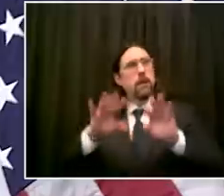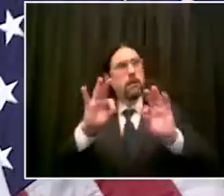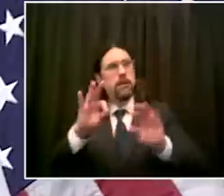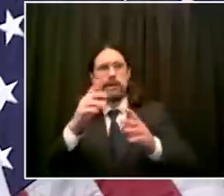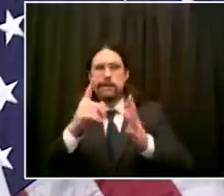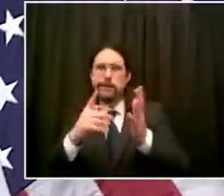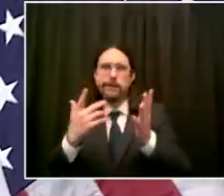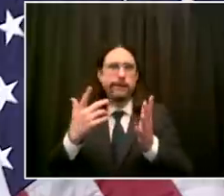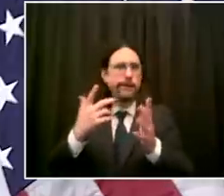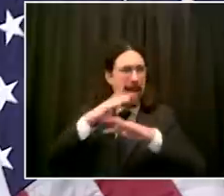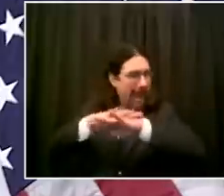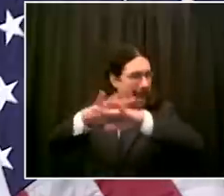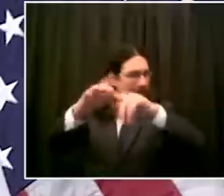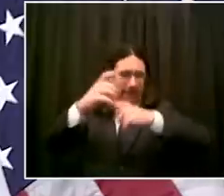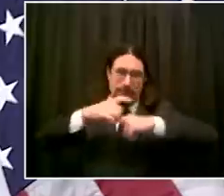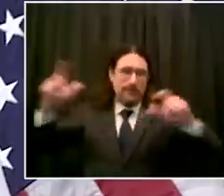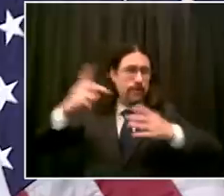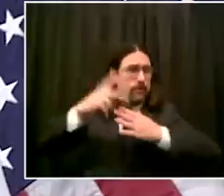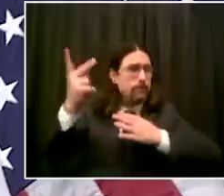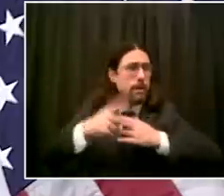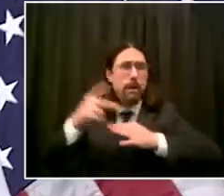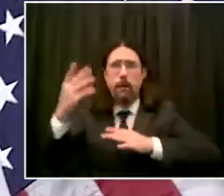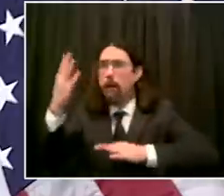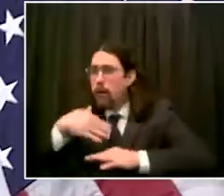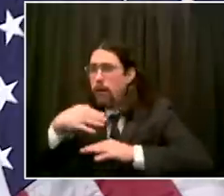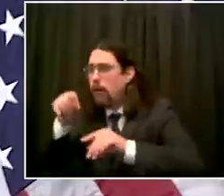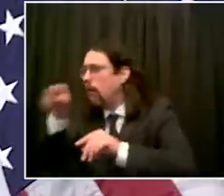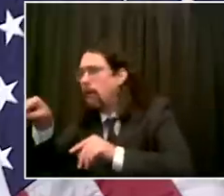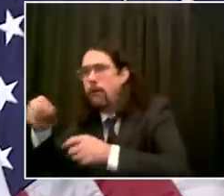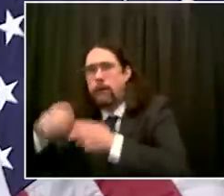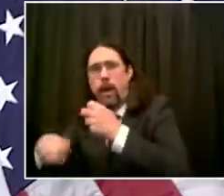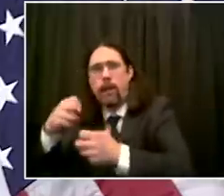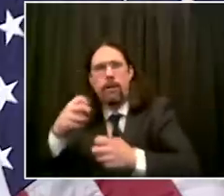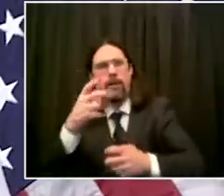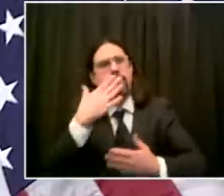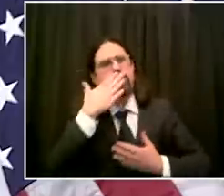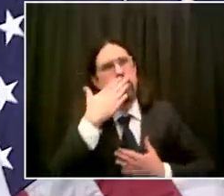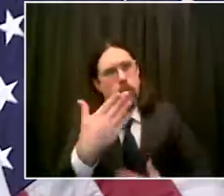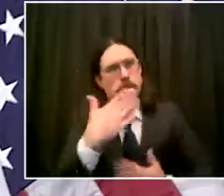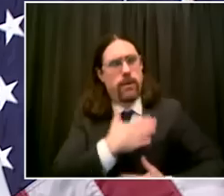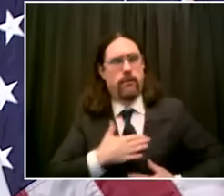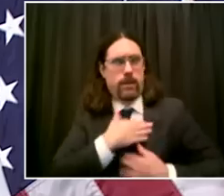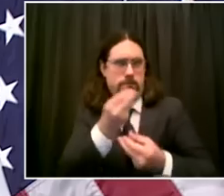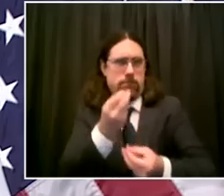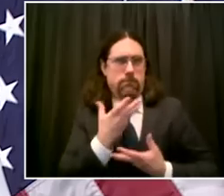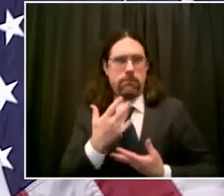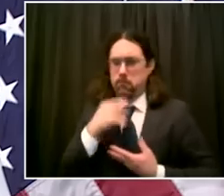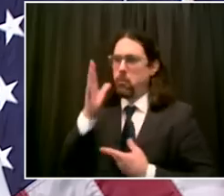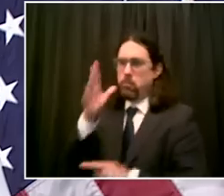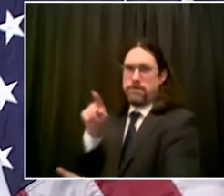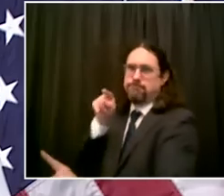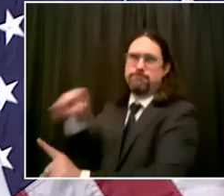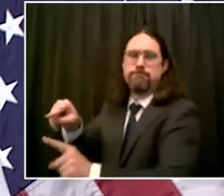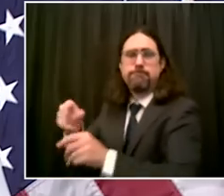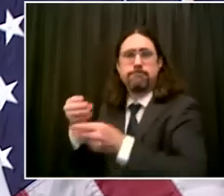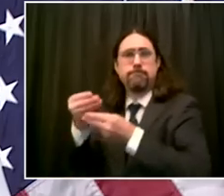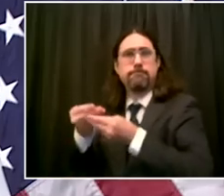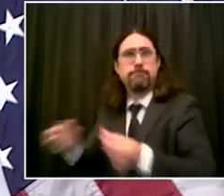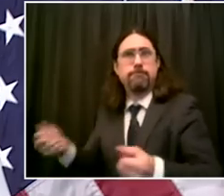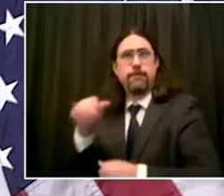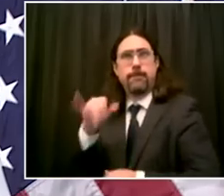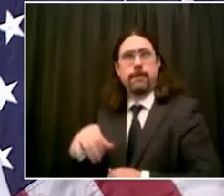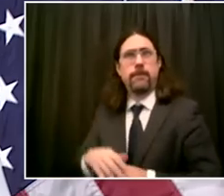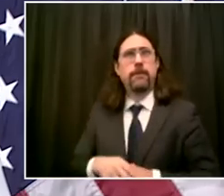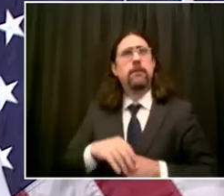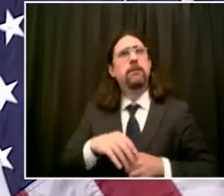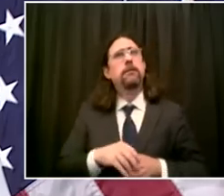mr mayor can you hear me okay yes james how you doing i'm doing okay thank you i hope you're well and the week is getting off